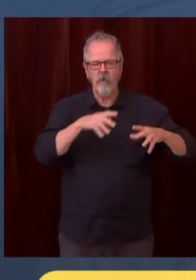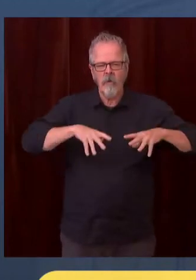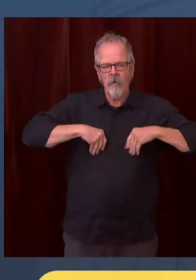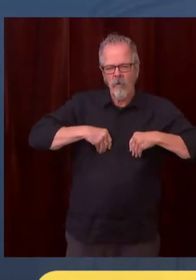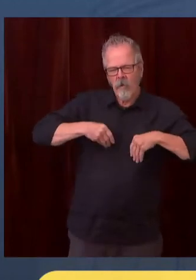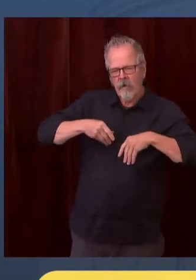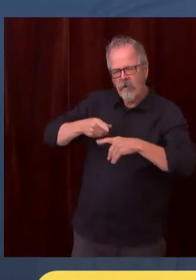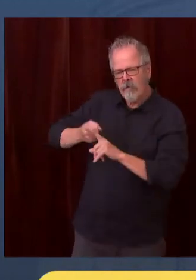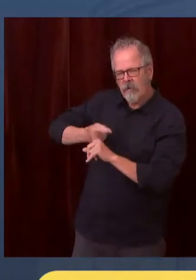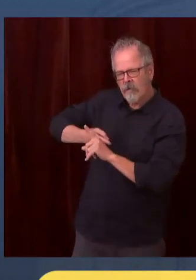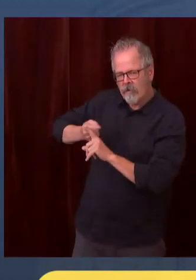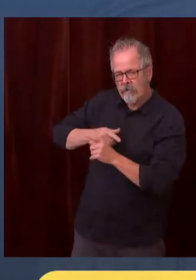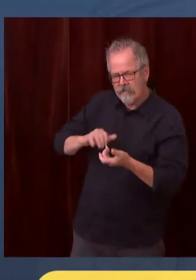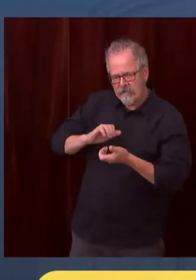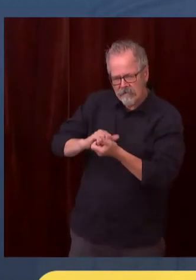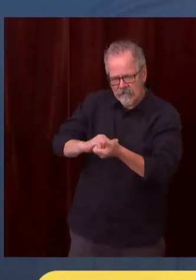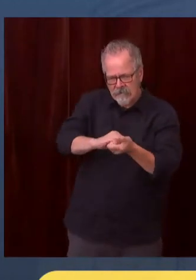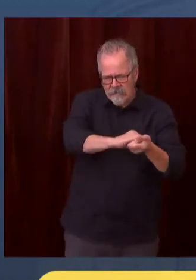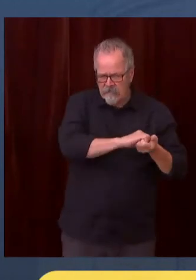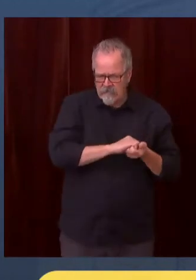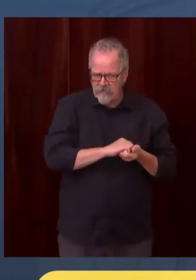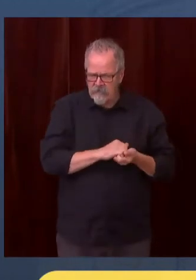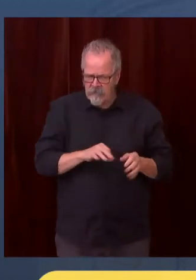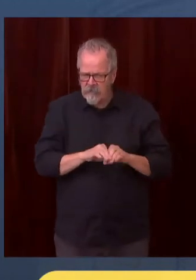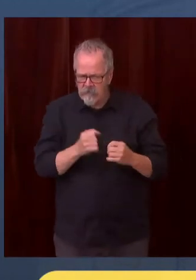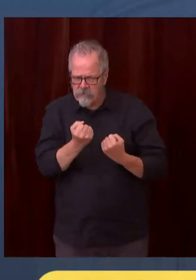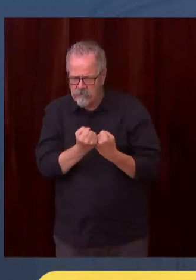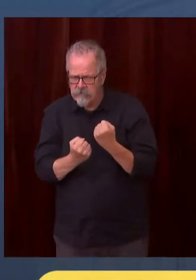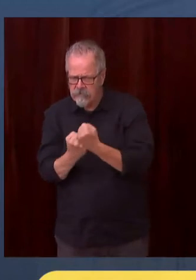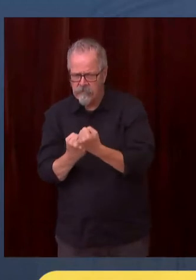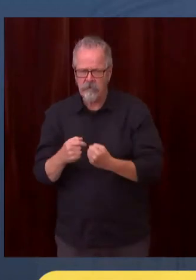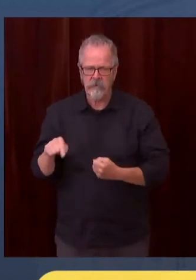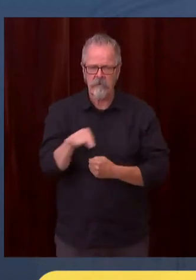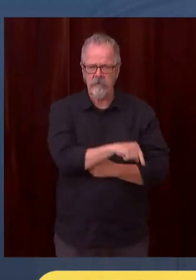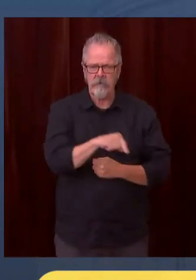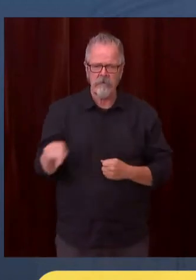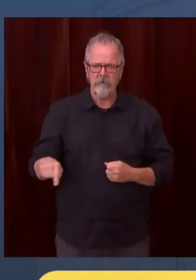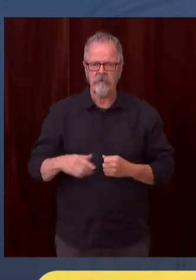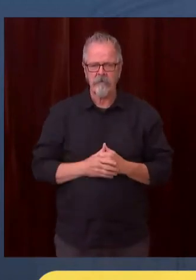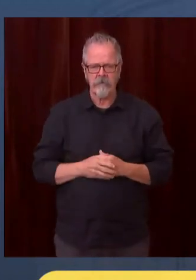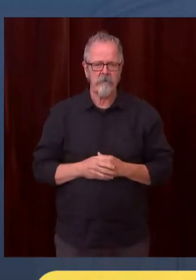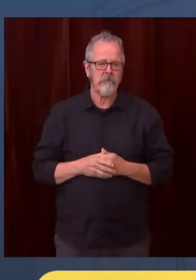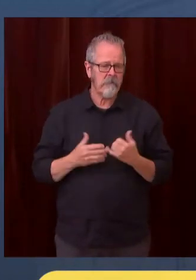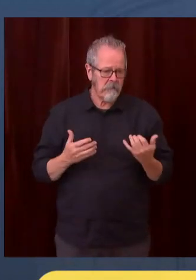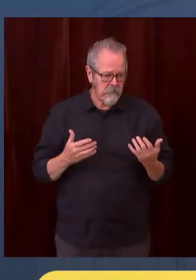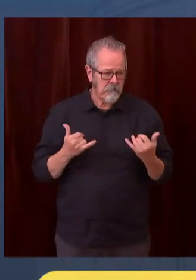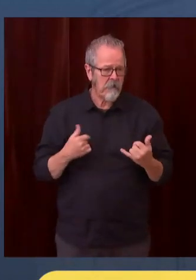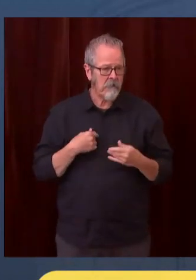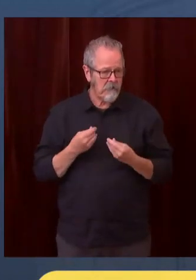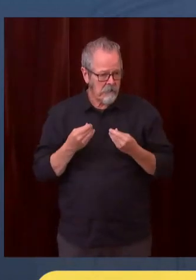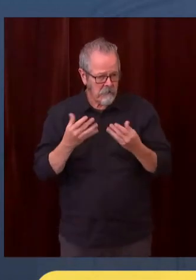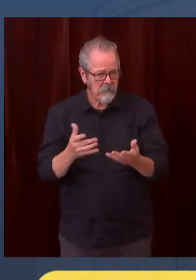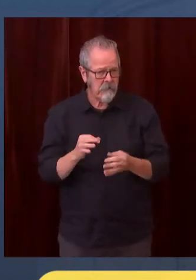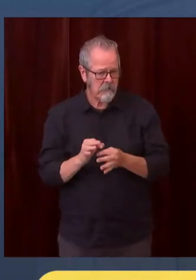and we're at the point where this makes sense. And I'd be remiss not to mention that, as I've said, we are the first